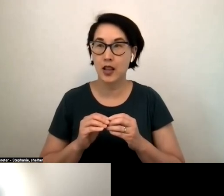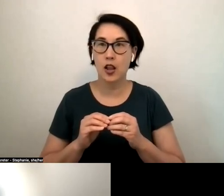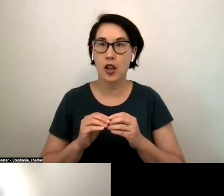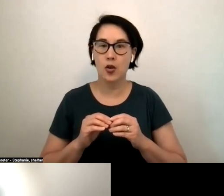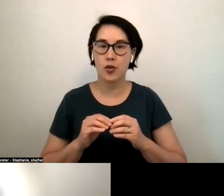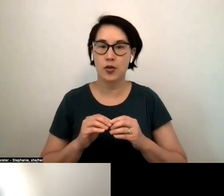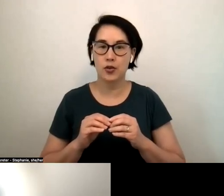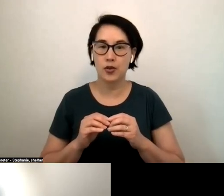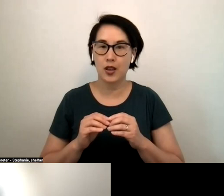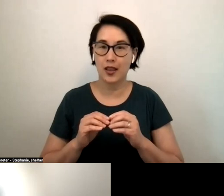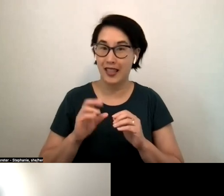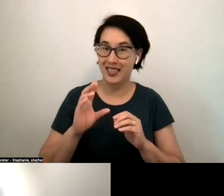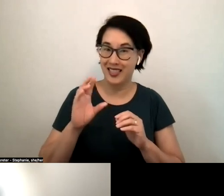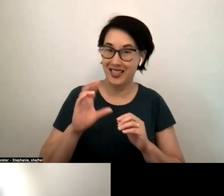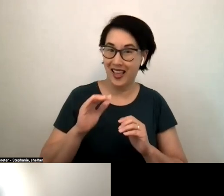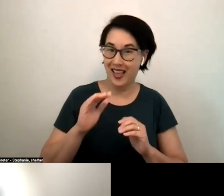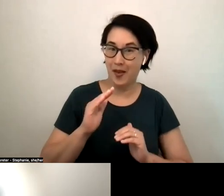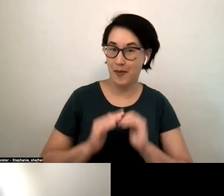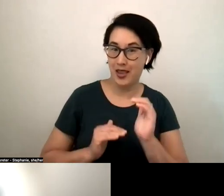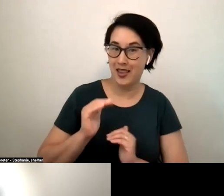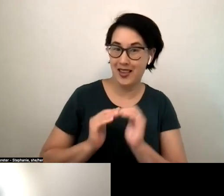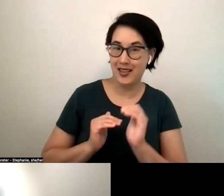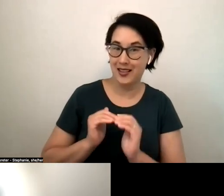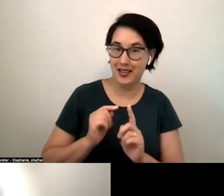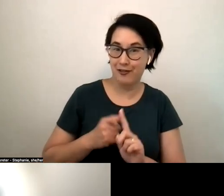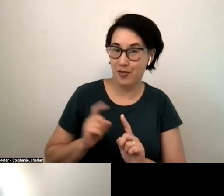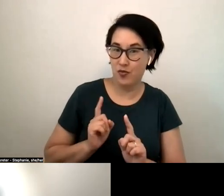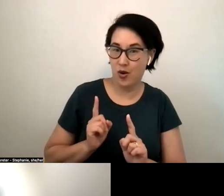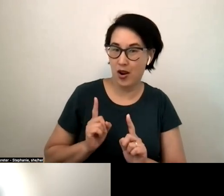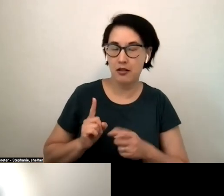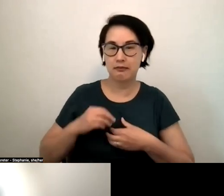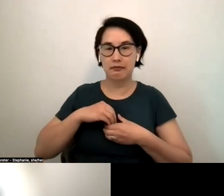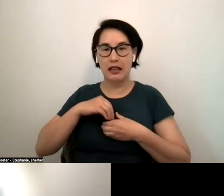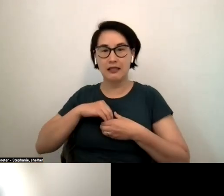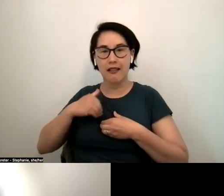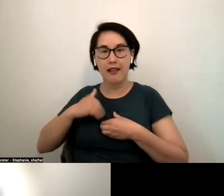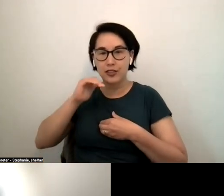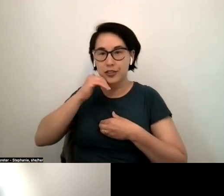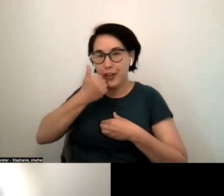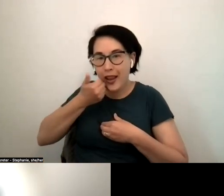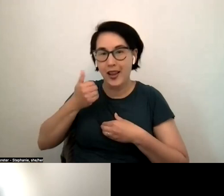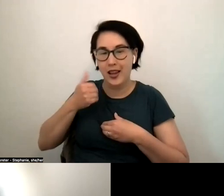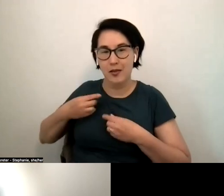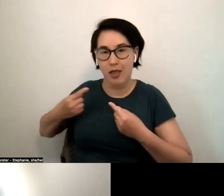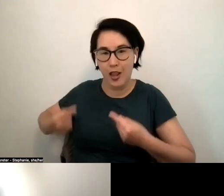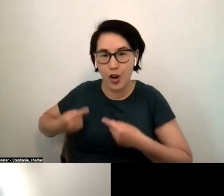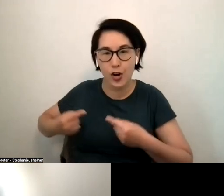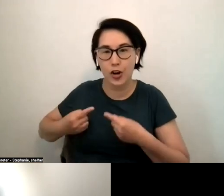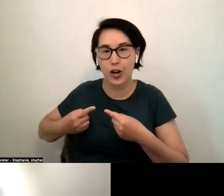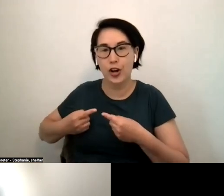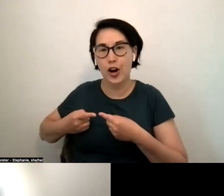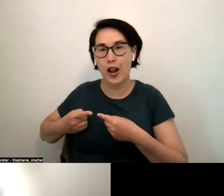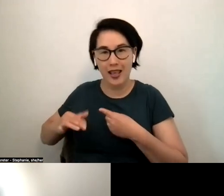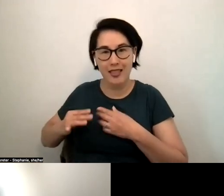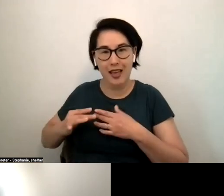much of like shame and hurt and guilt like this thing that you're constricting this future that you're building uh this hustle this